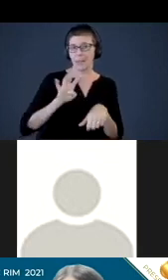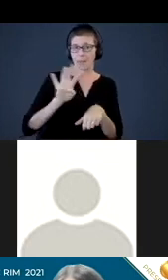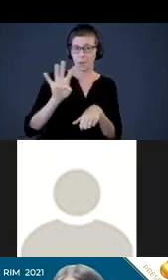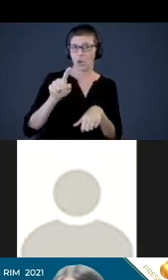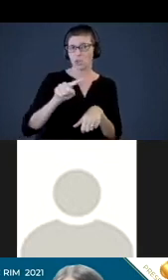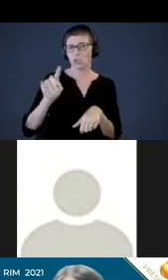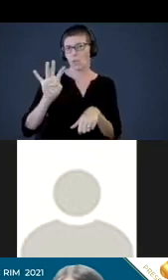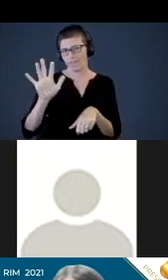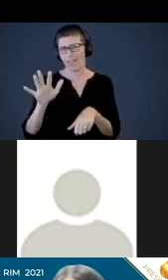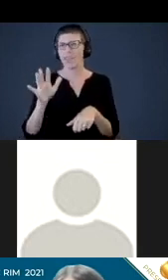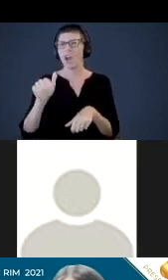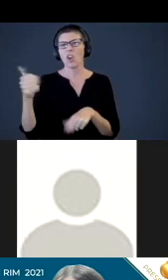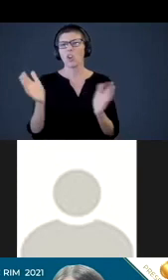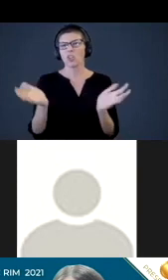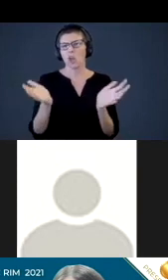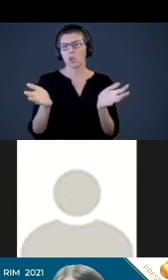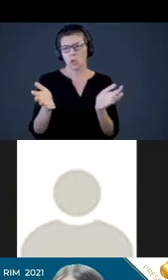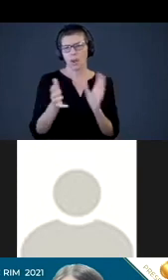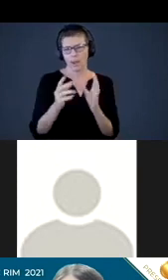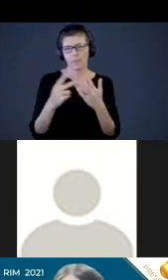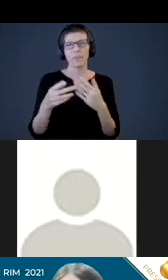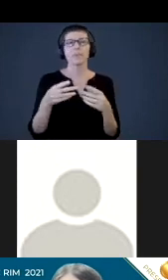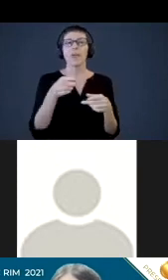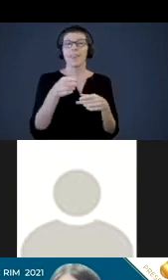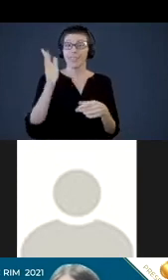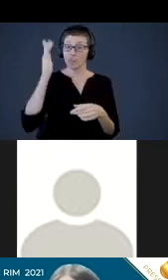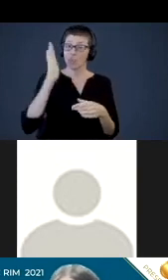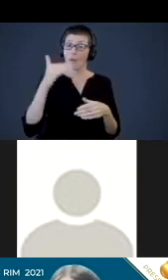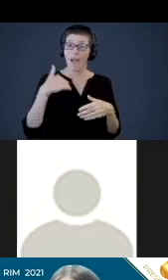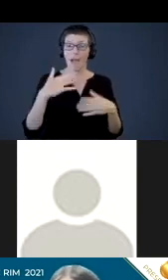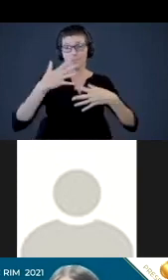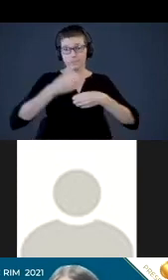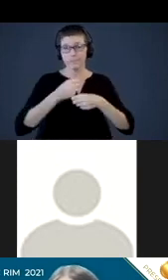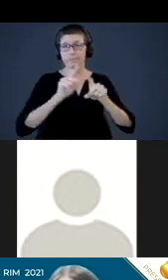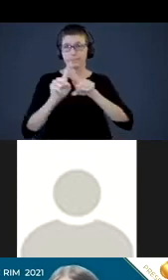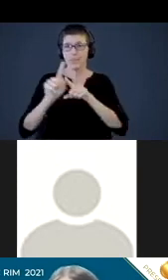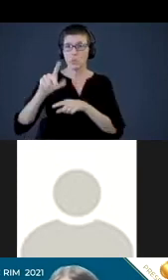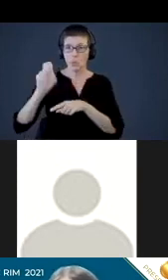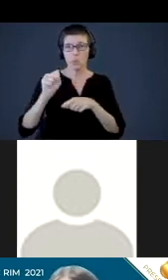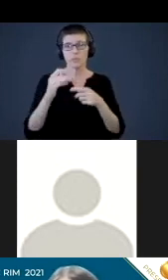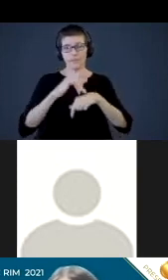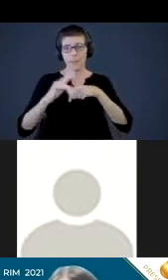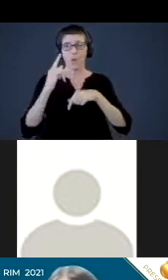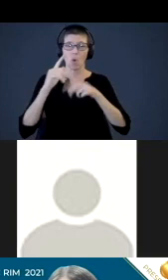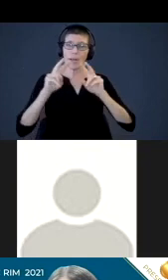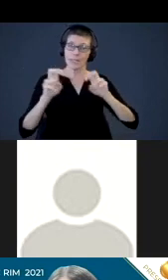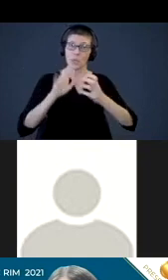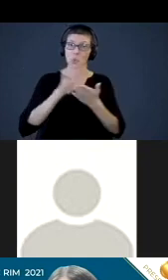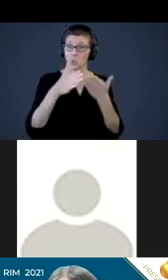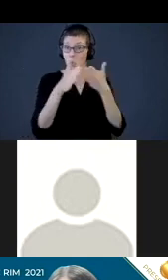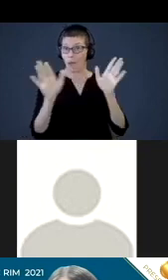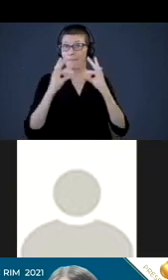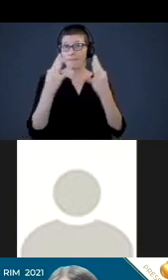session. And this presentation will provide an overview of the tools, as I mentioned, available for assessing schoolwide family engagement